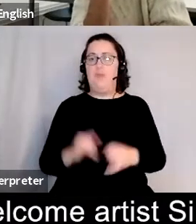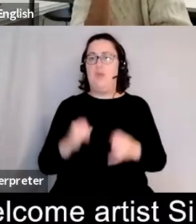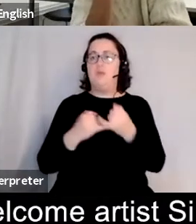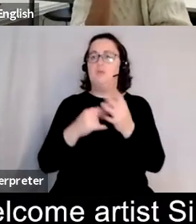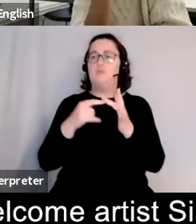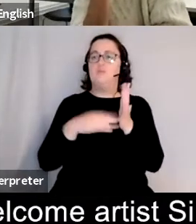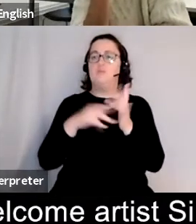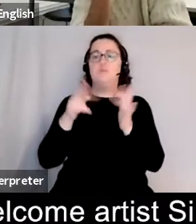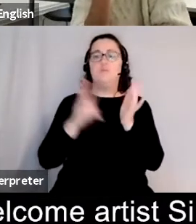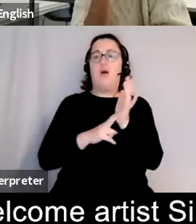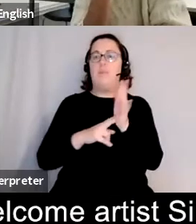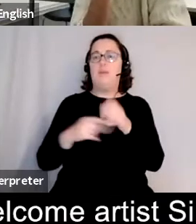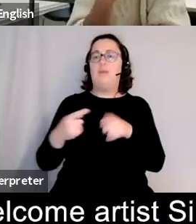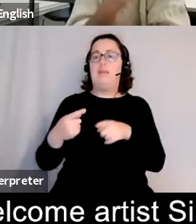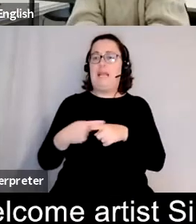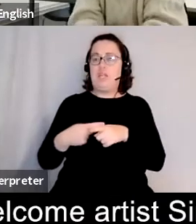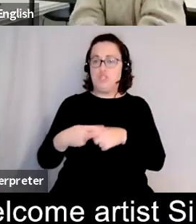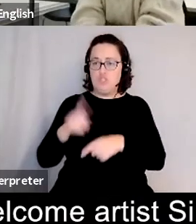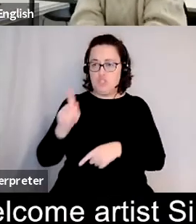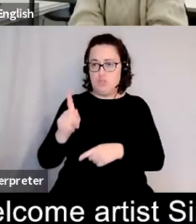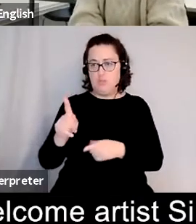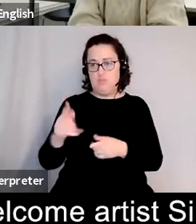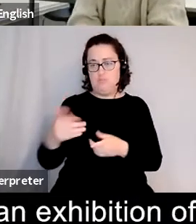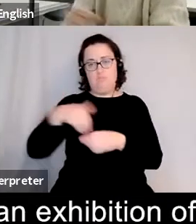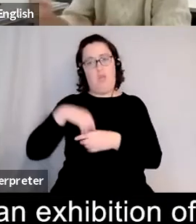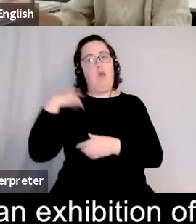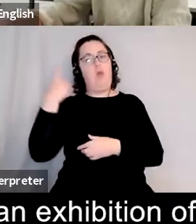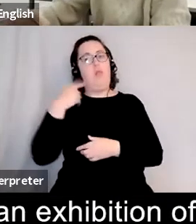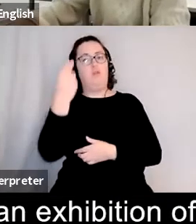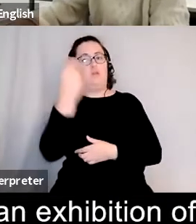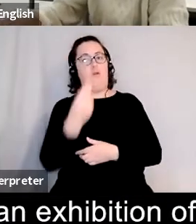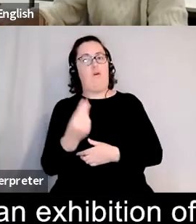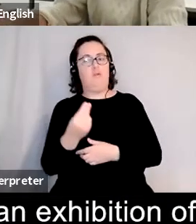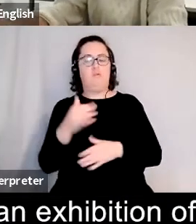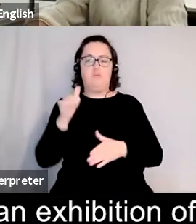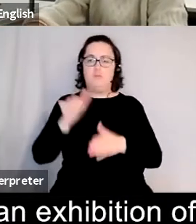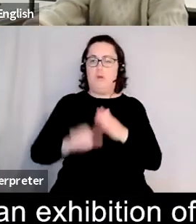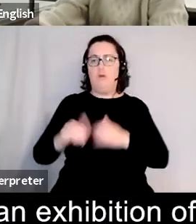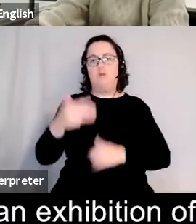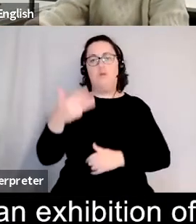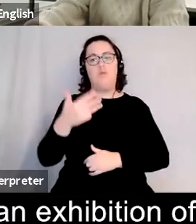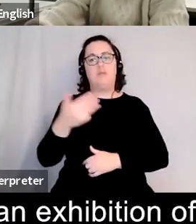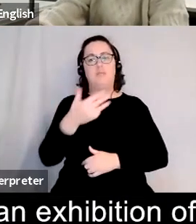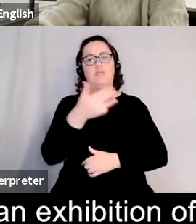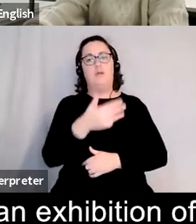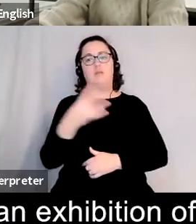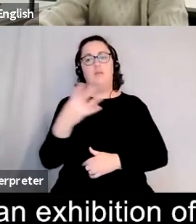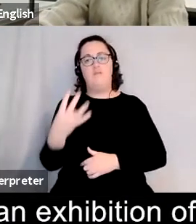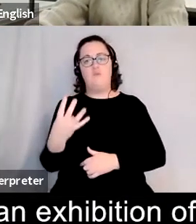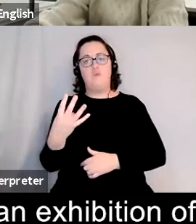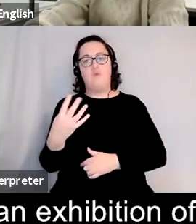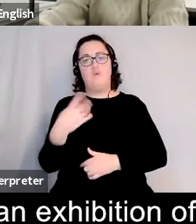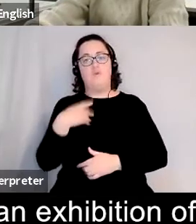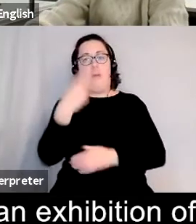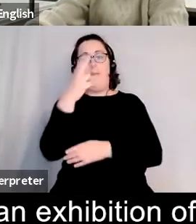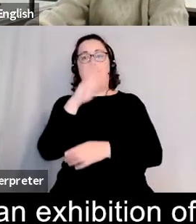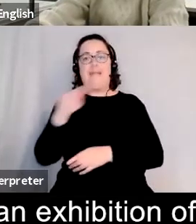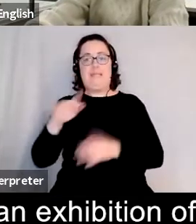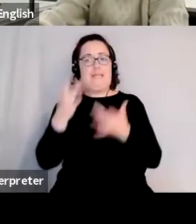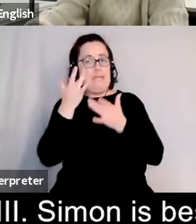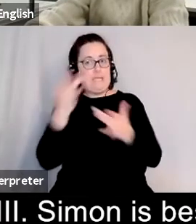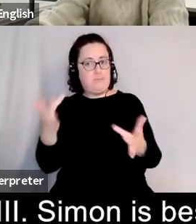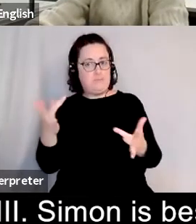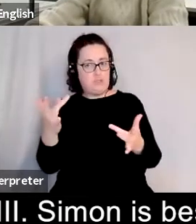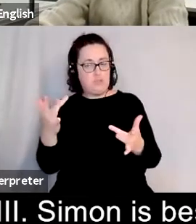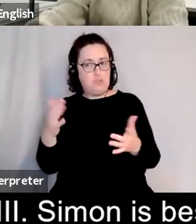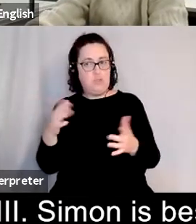english simon emerged on the london art scene in 1994 with an exhibition of paintings at the saatchi gallery as part of